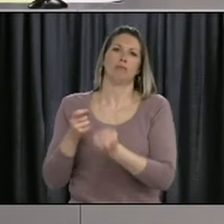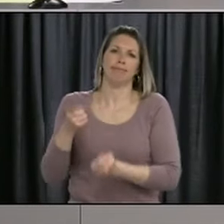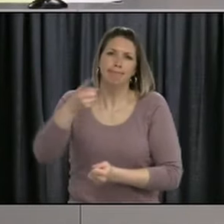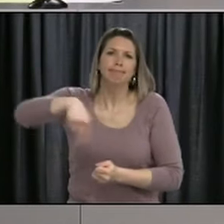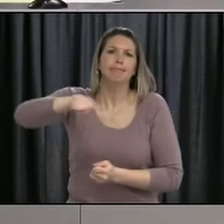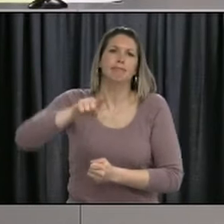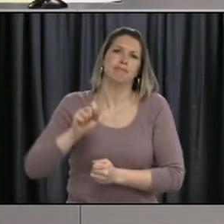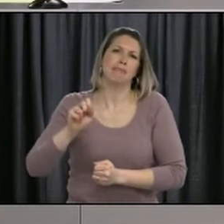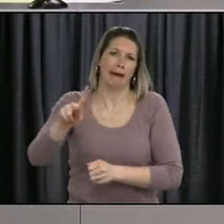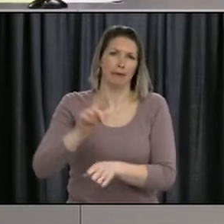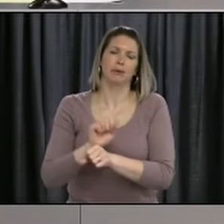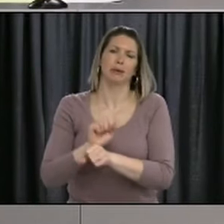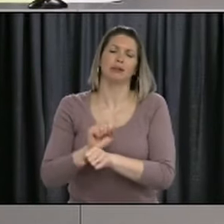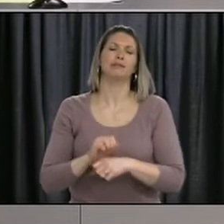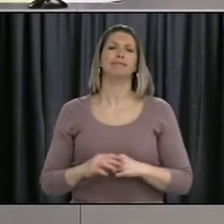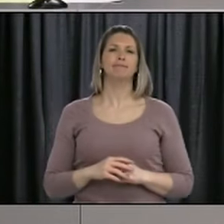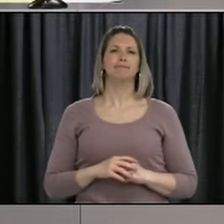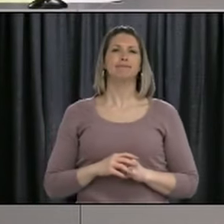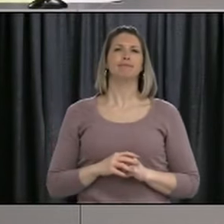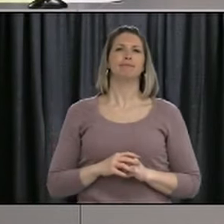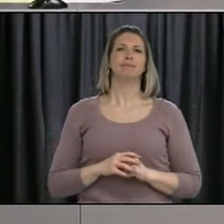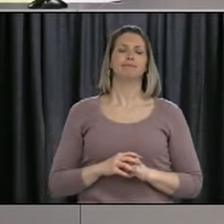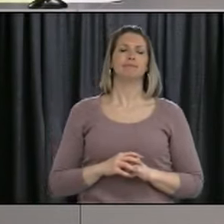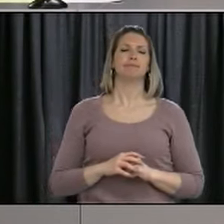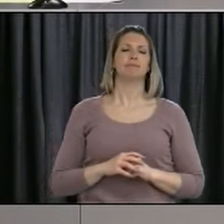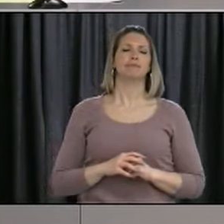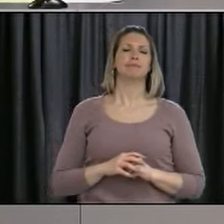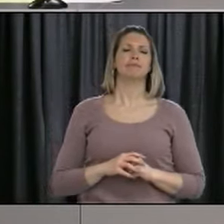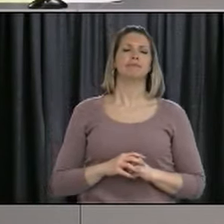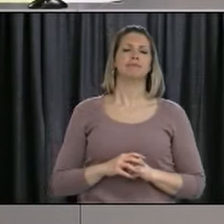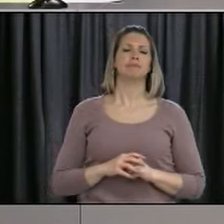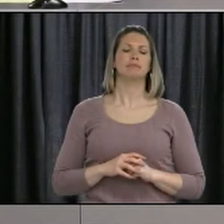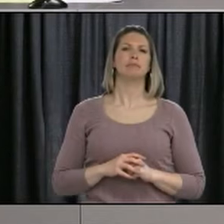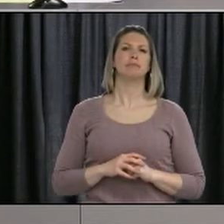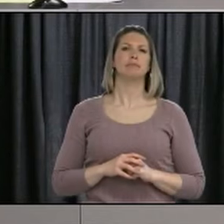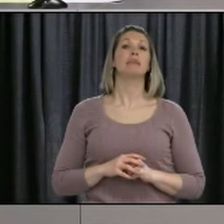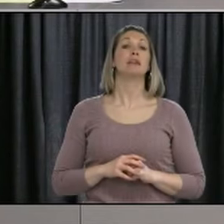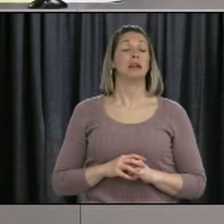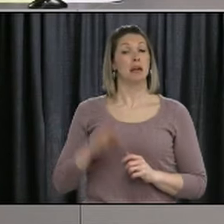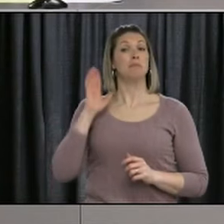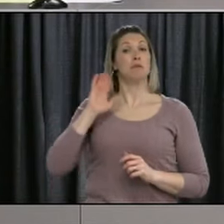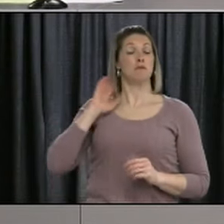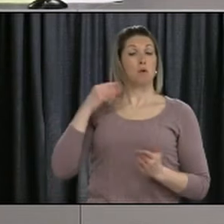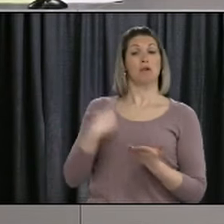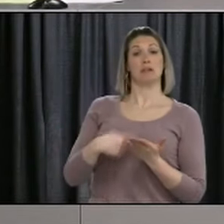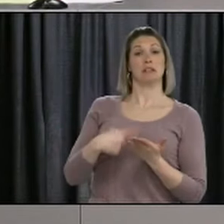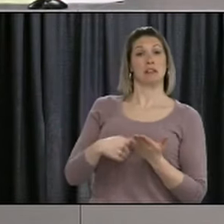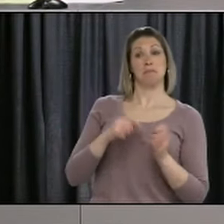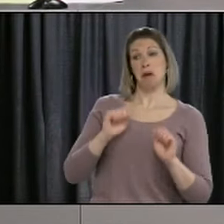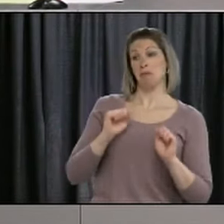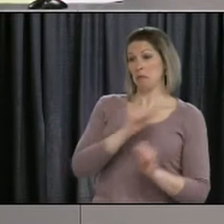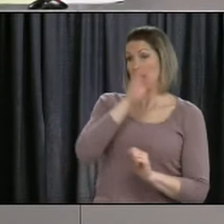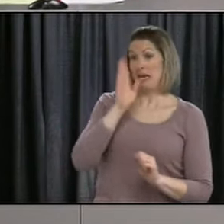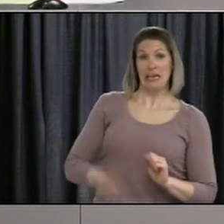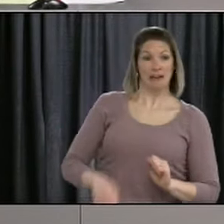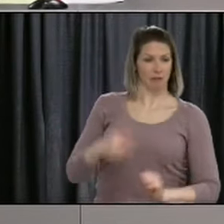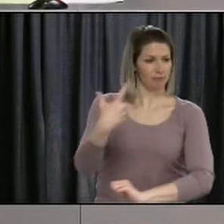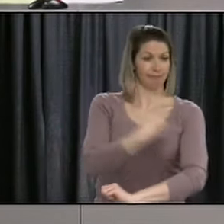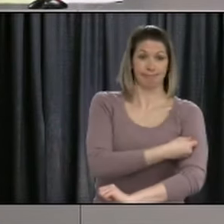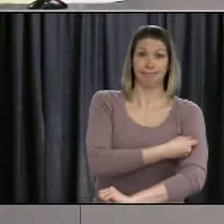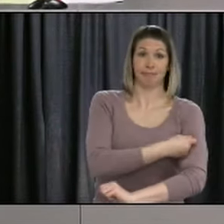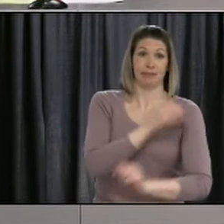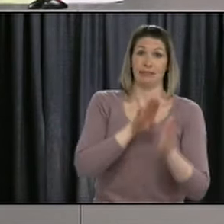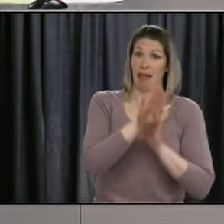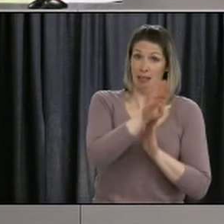it's come up before in previous briefings, but there may never be a vaccine that works on COVID-19. It could mutate into